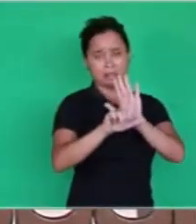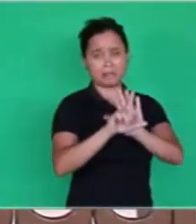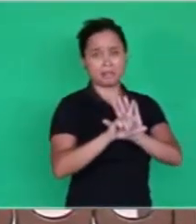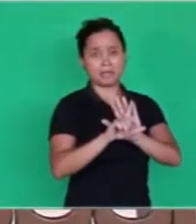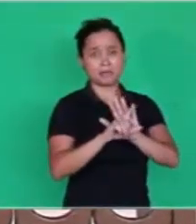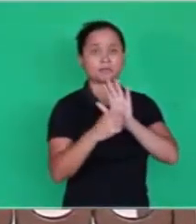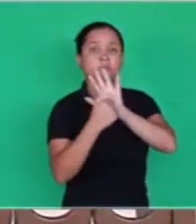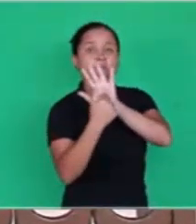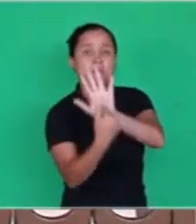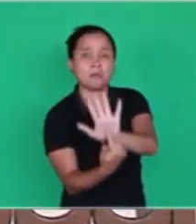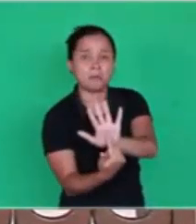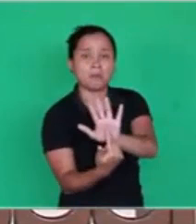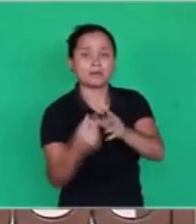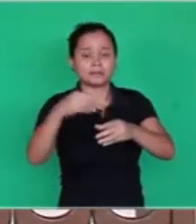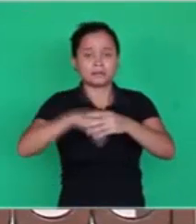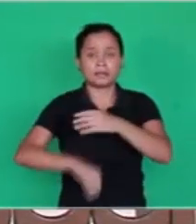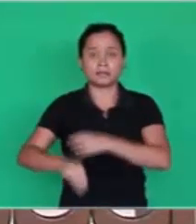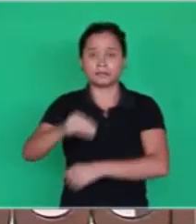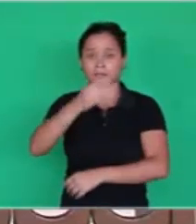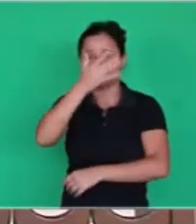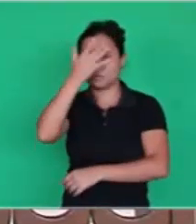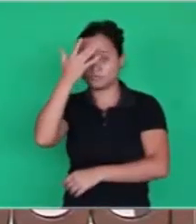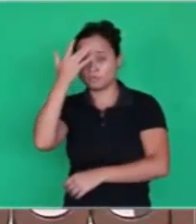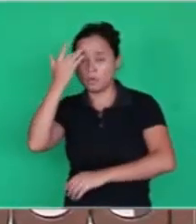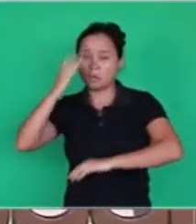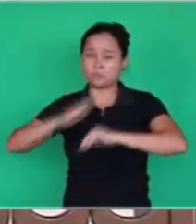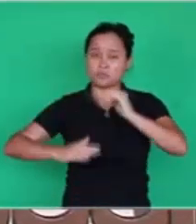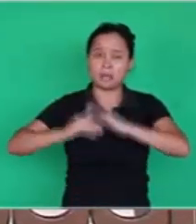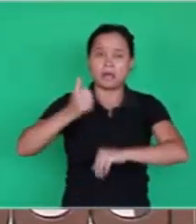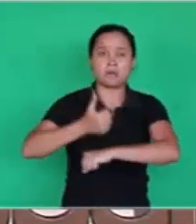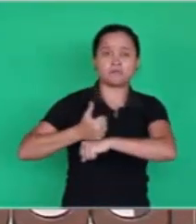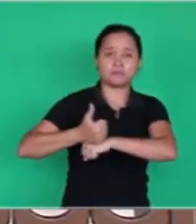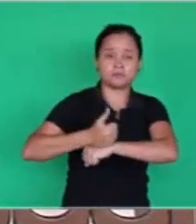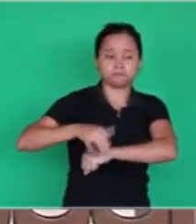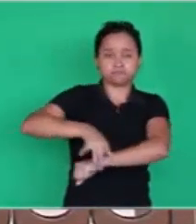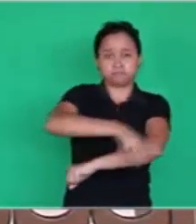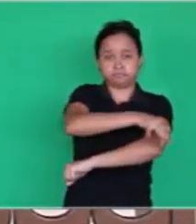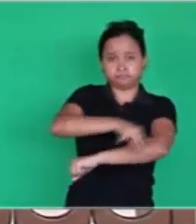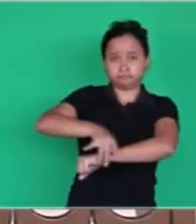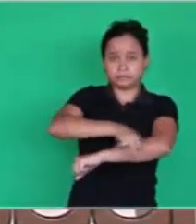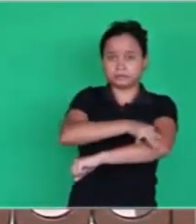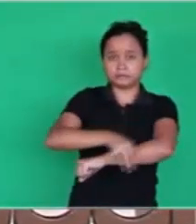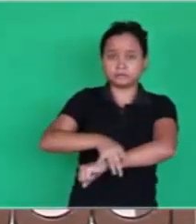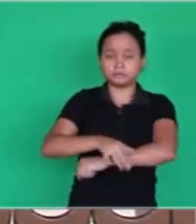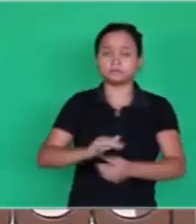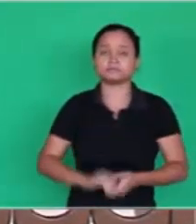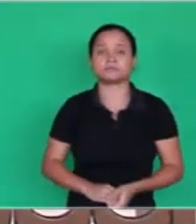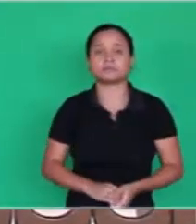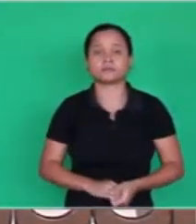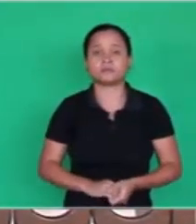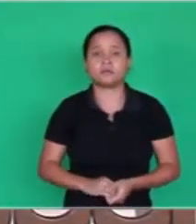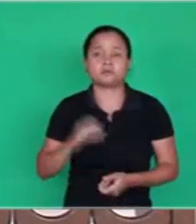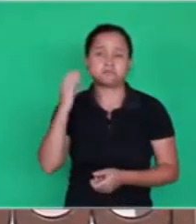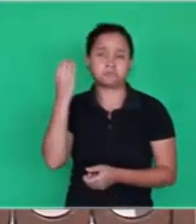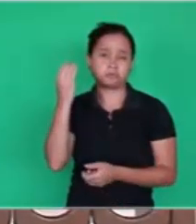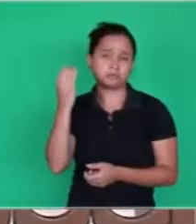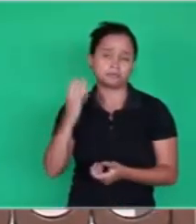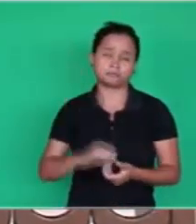The physicists are struggling. It's nothing much. They want to find out